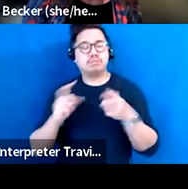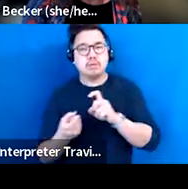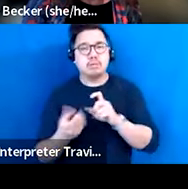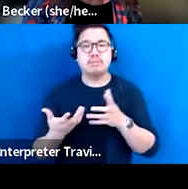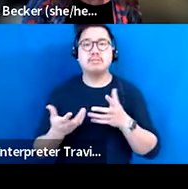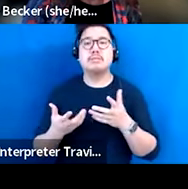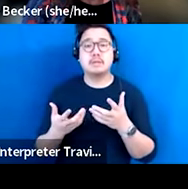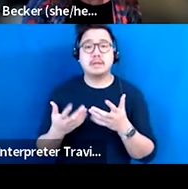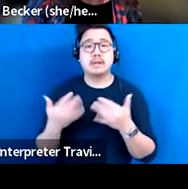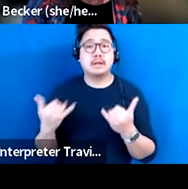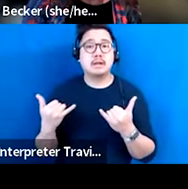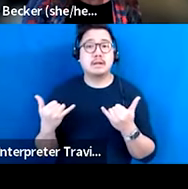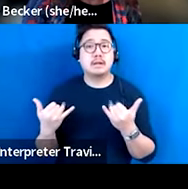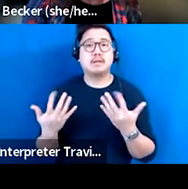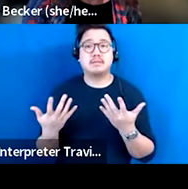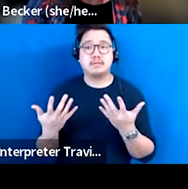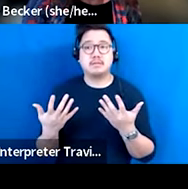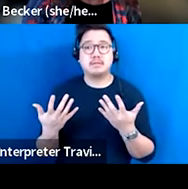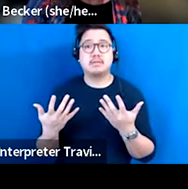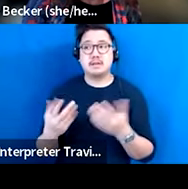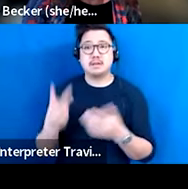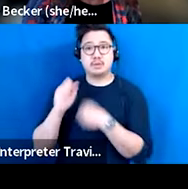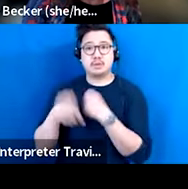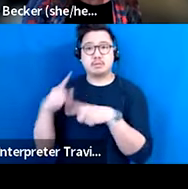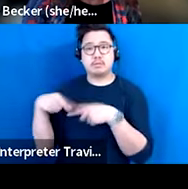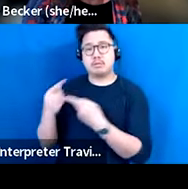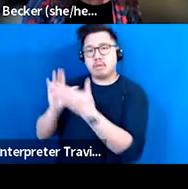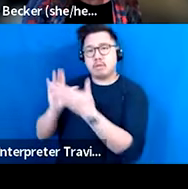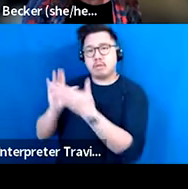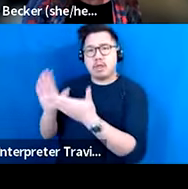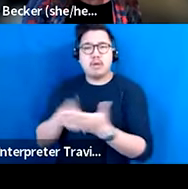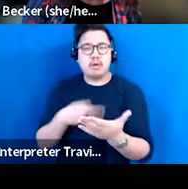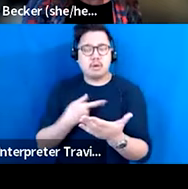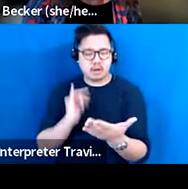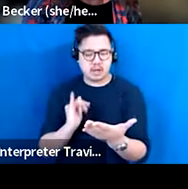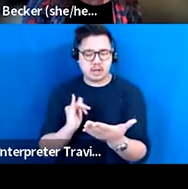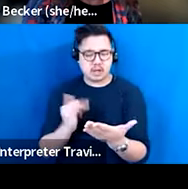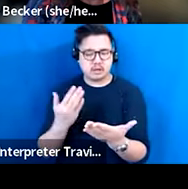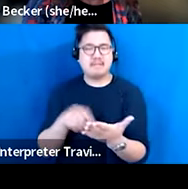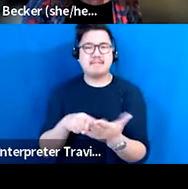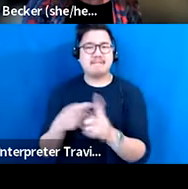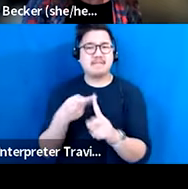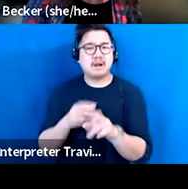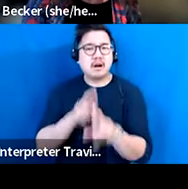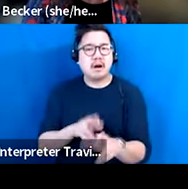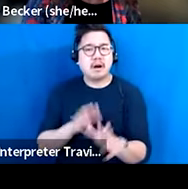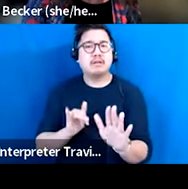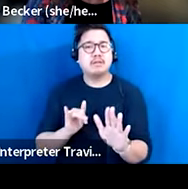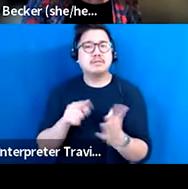have been laid at our feet, that this study does a good job of highlighting and giving concrete